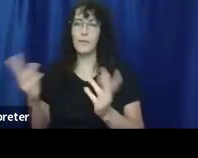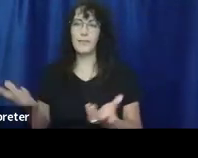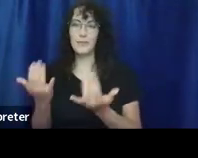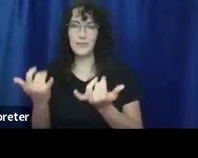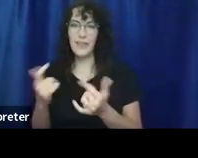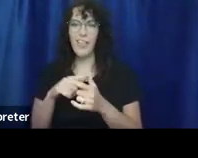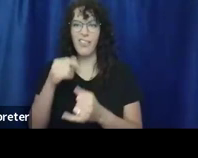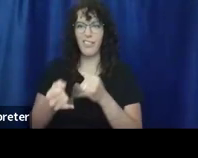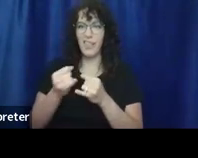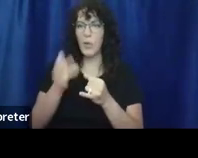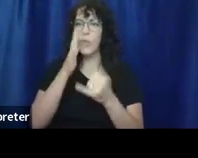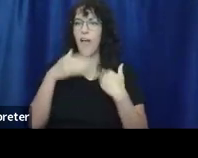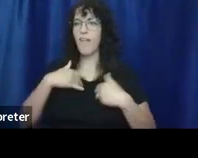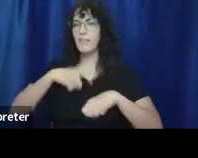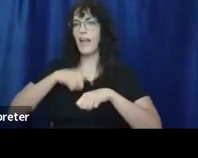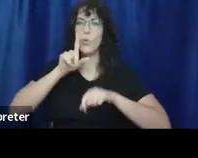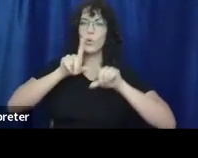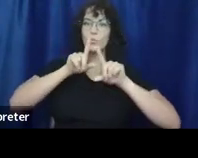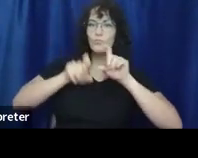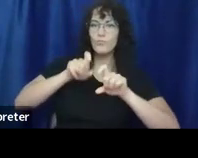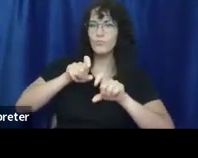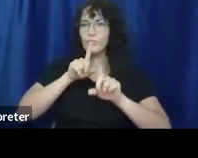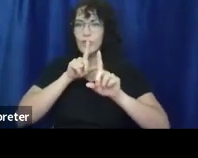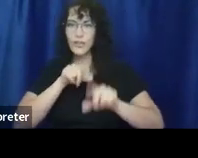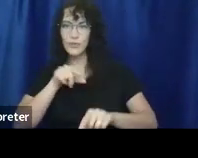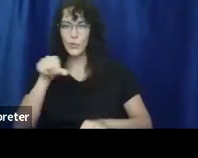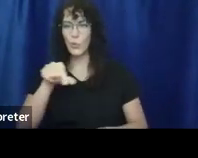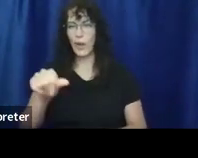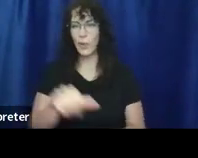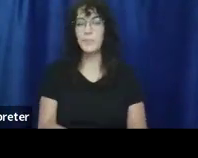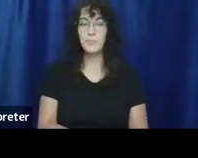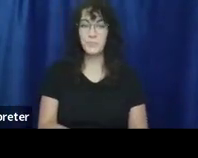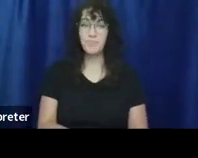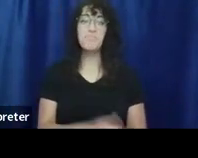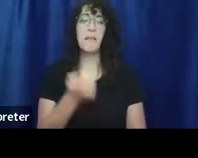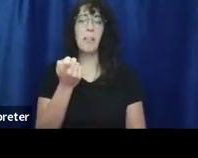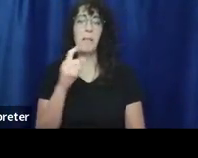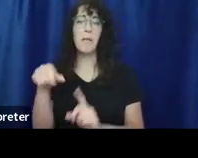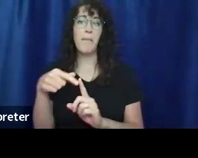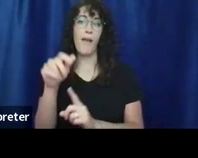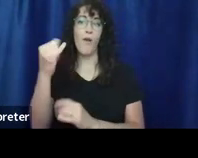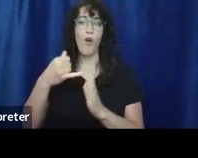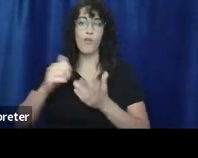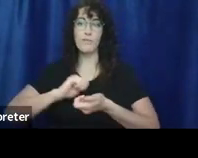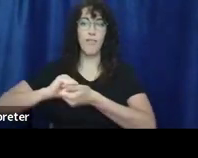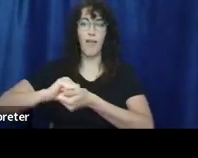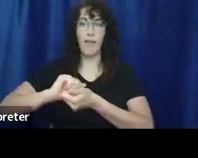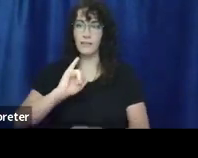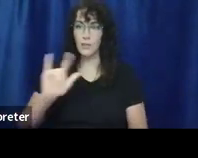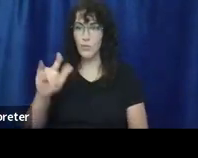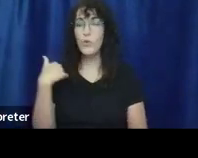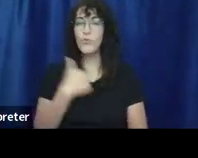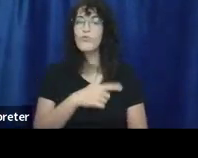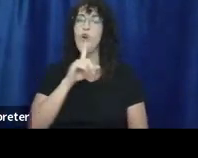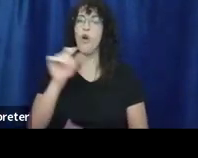Q&A from you all. Just to tell you all a little bit about Arts Alliance Illinois, we are a